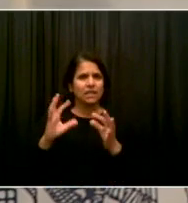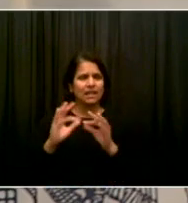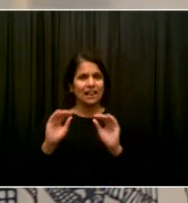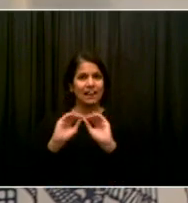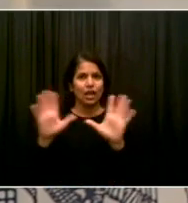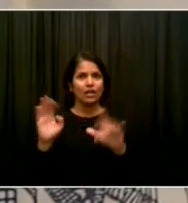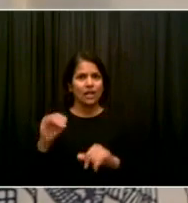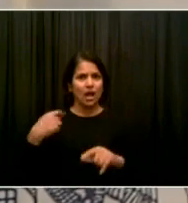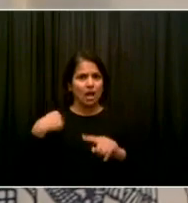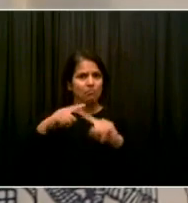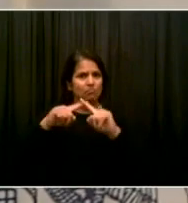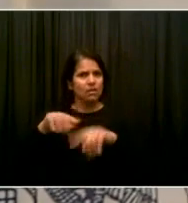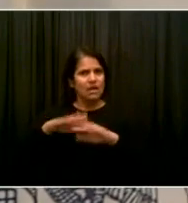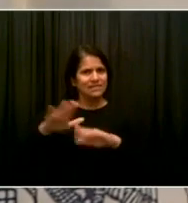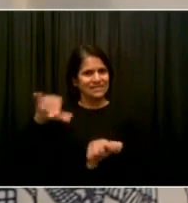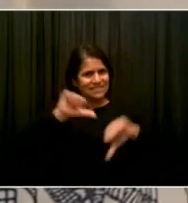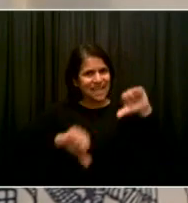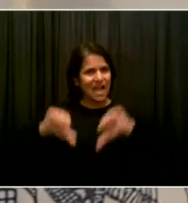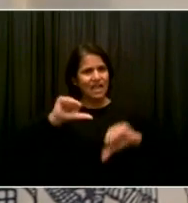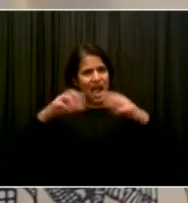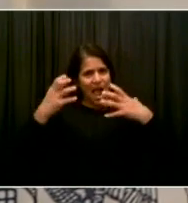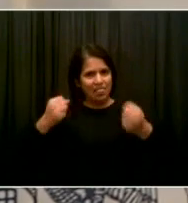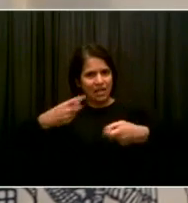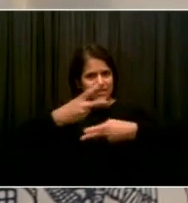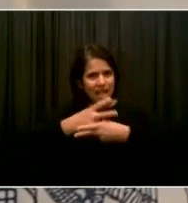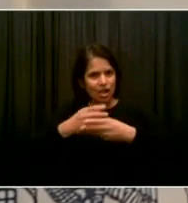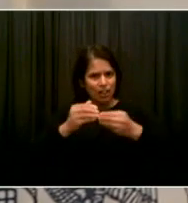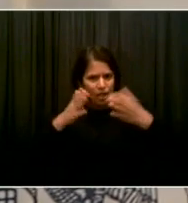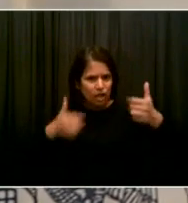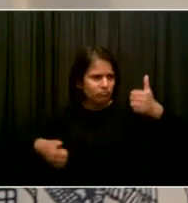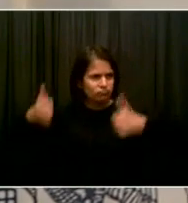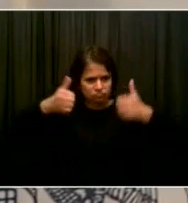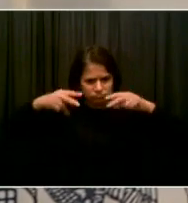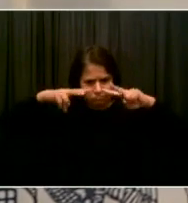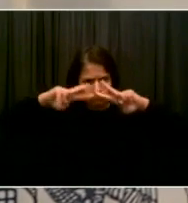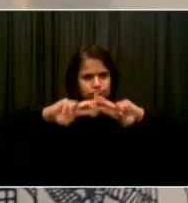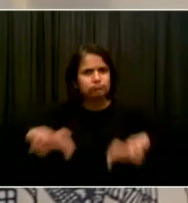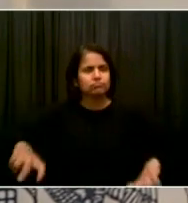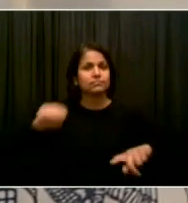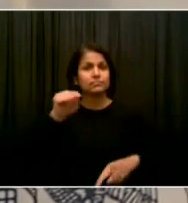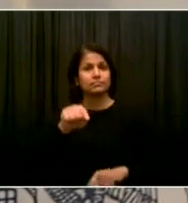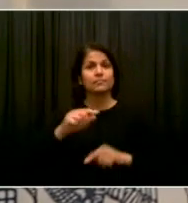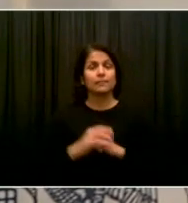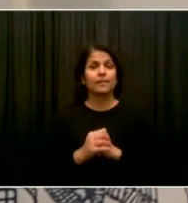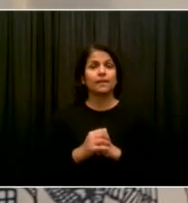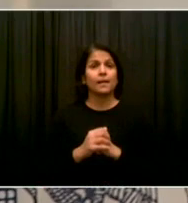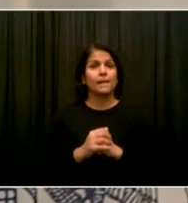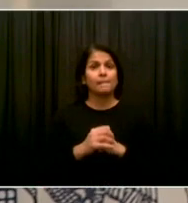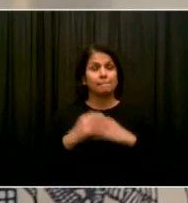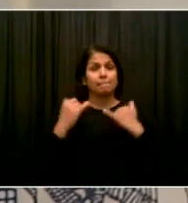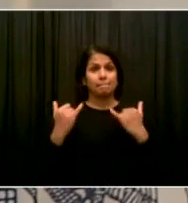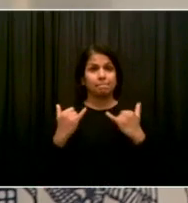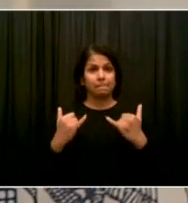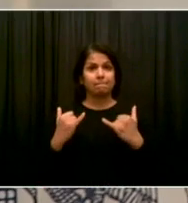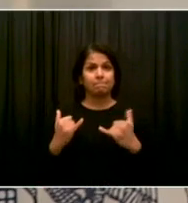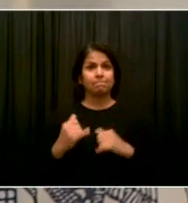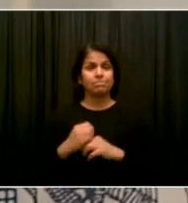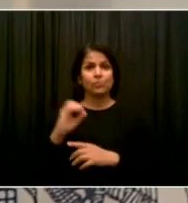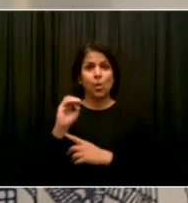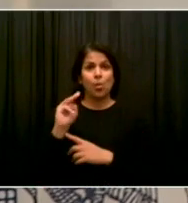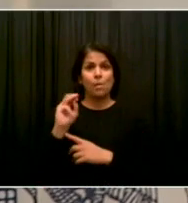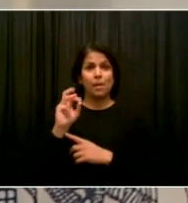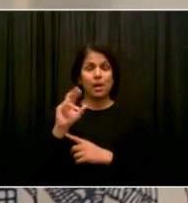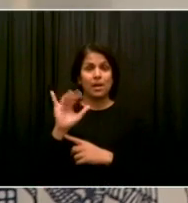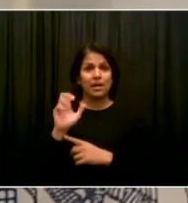so with that, I also want to say to everyone, uh, given everything that's going on with Omicron, uh, we are going to have another press conference,